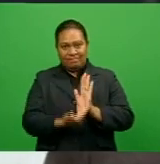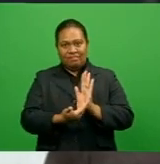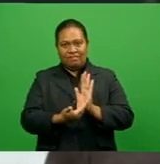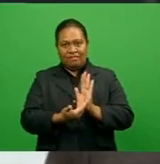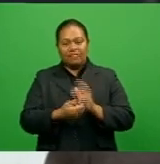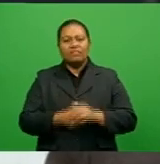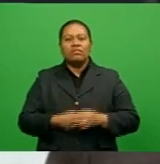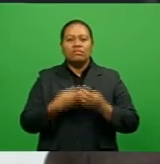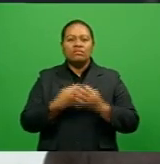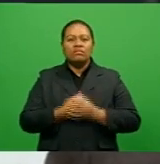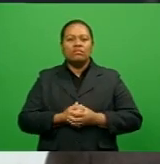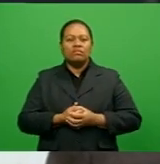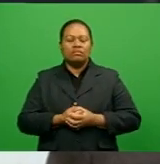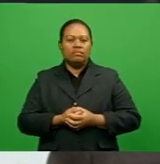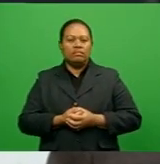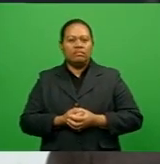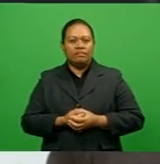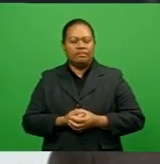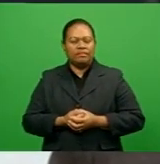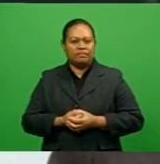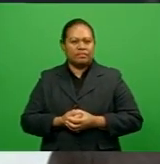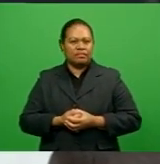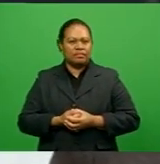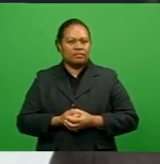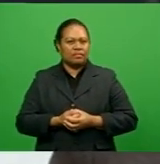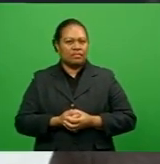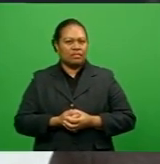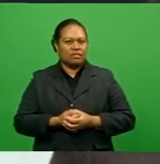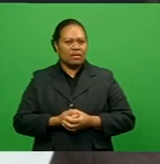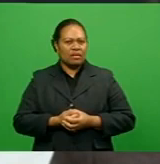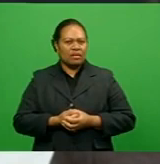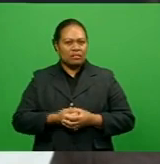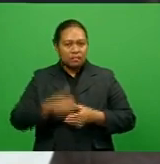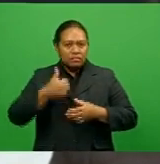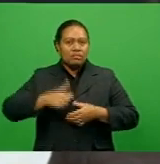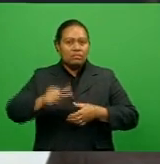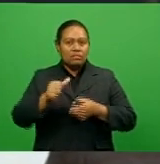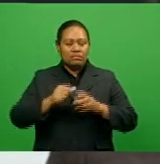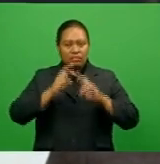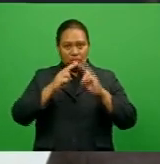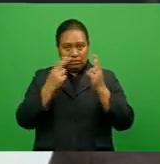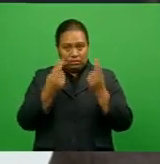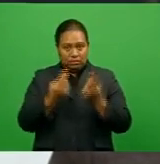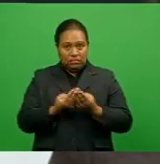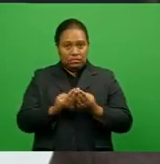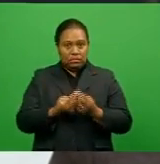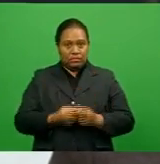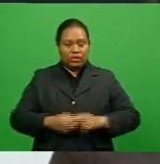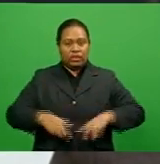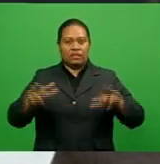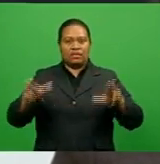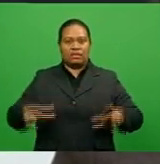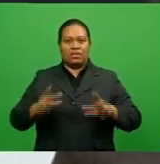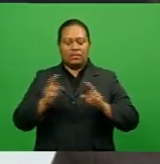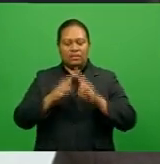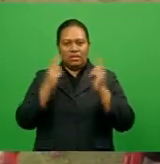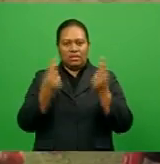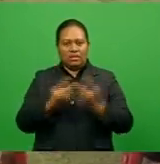has signed an agreement, and we hope to, we've advised the unions this morning that drug testing will commence